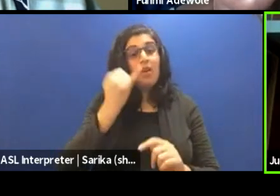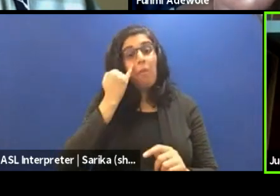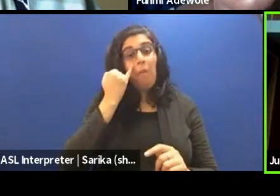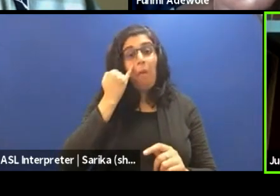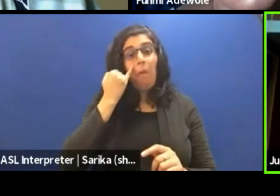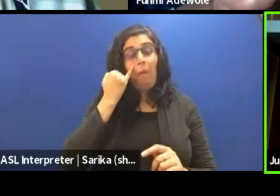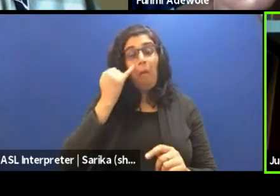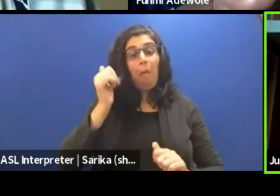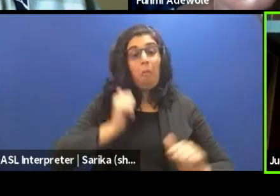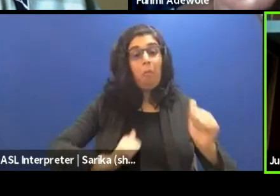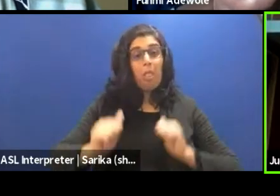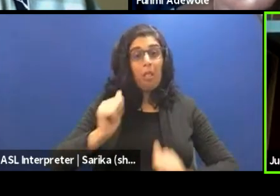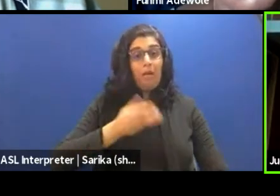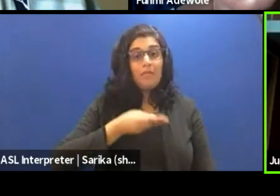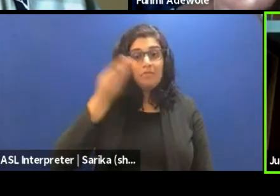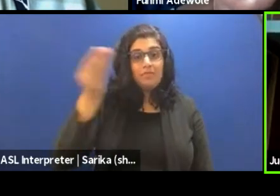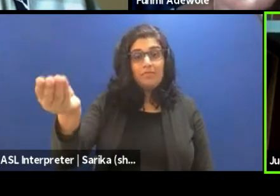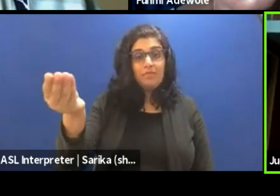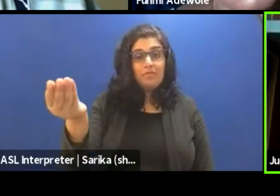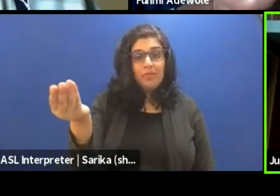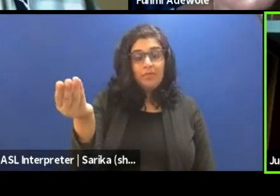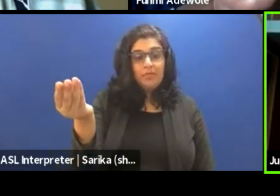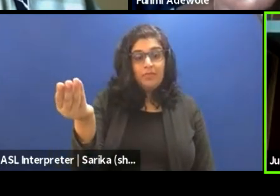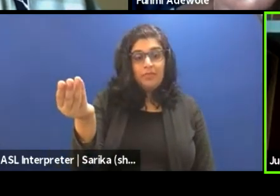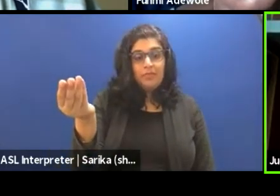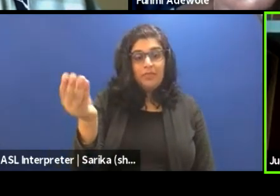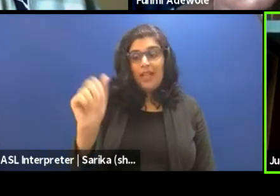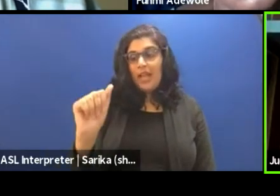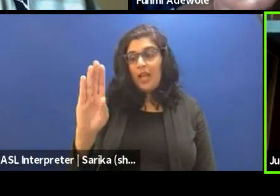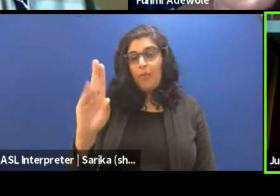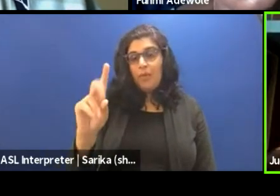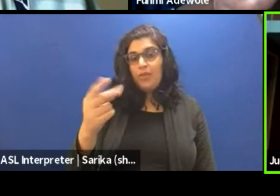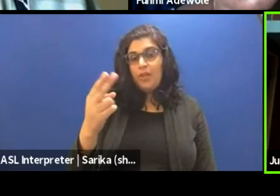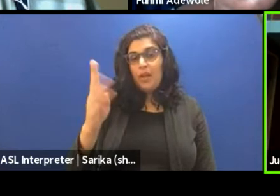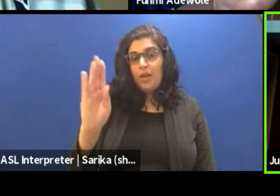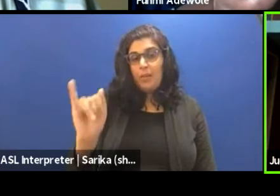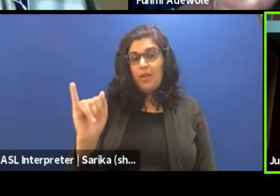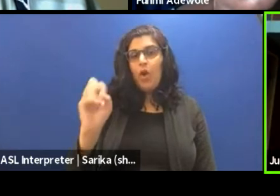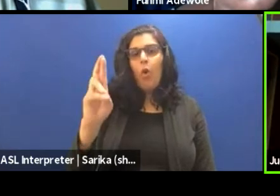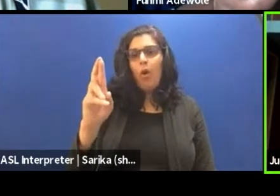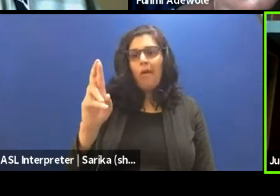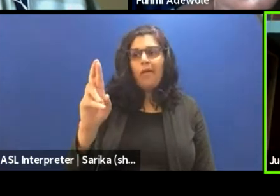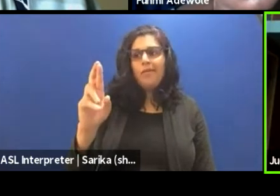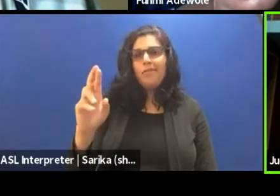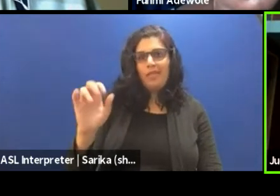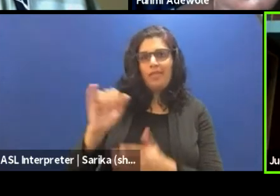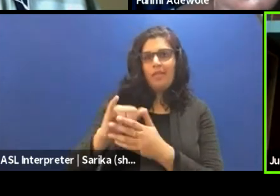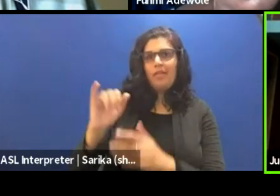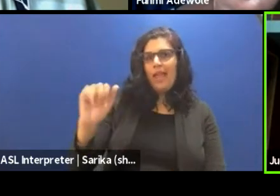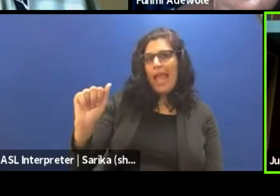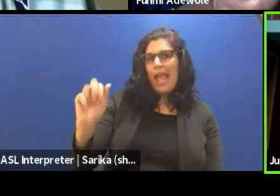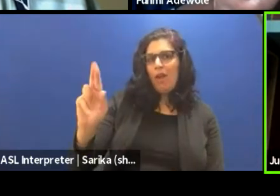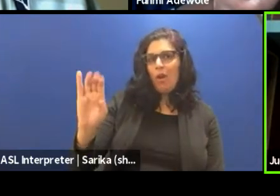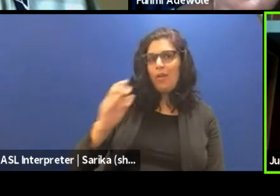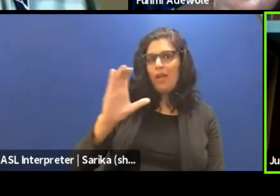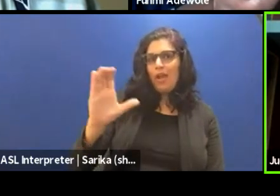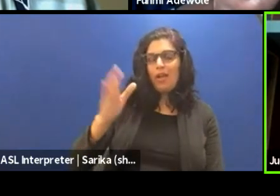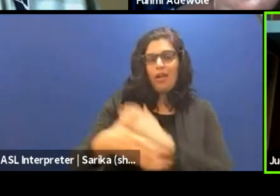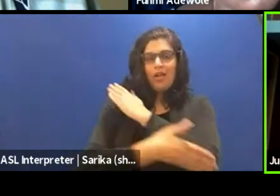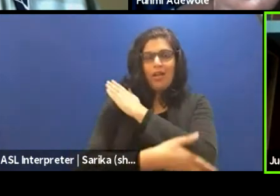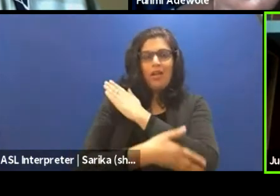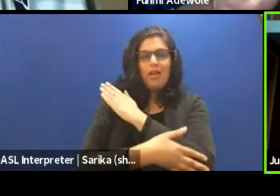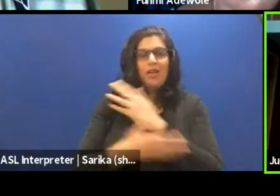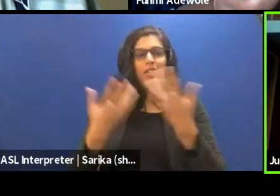play to, you take a play to like Abu Dhabi, or to an Arabic country, where you don't show people